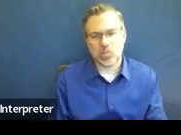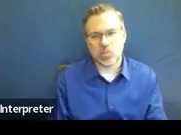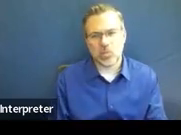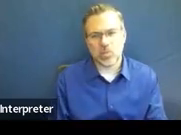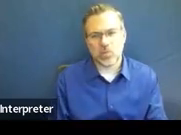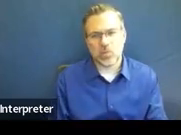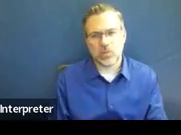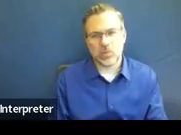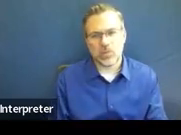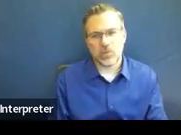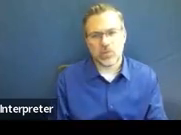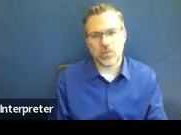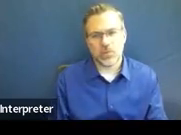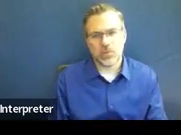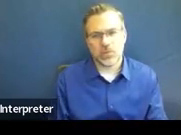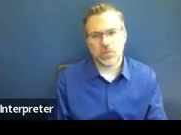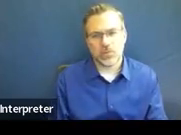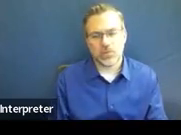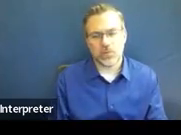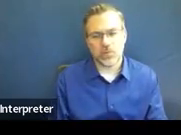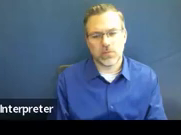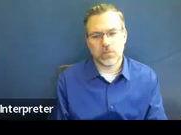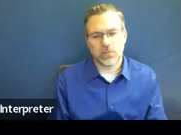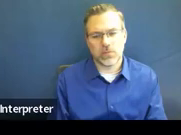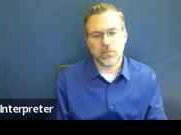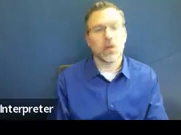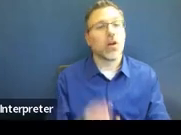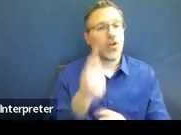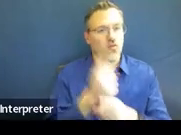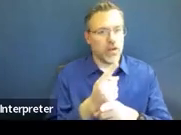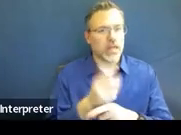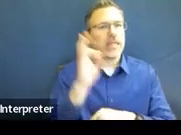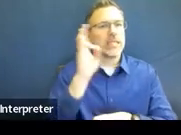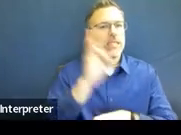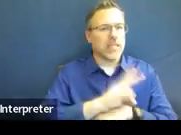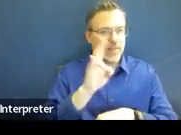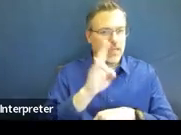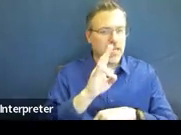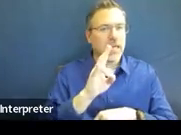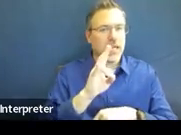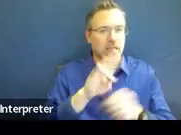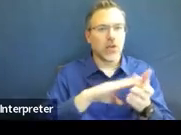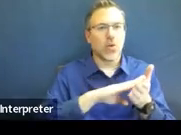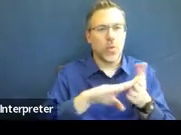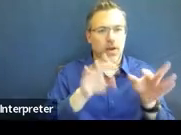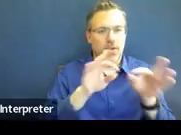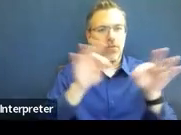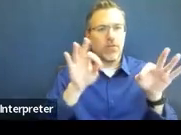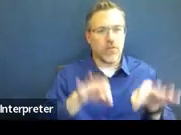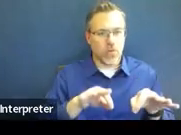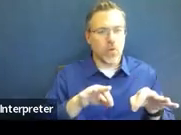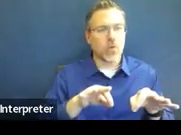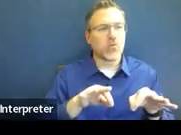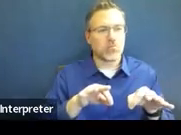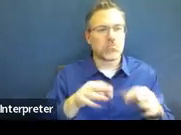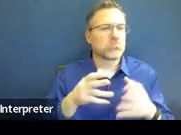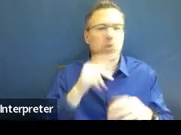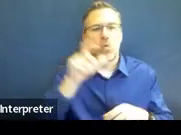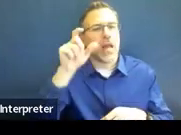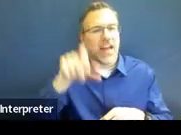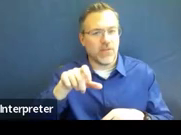Right. The seven-day waiver form is optional. You must document it in the written notice.